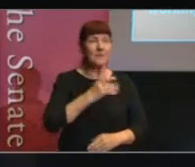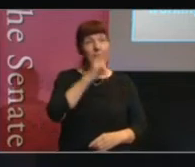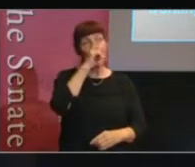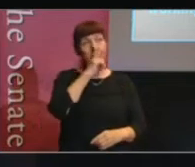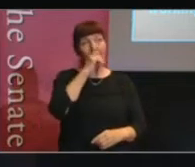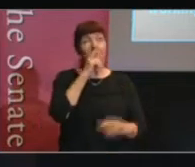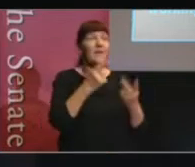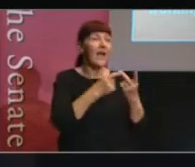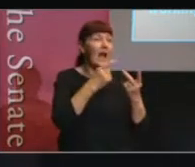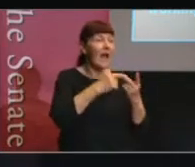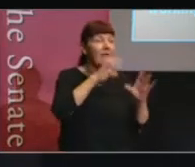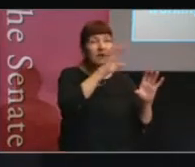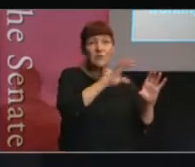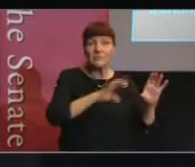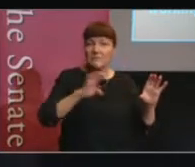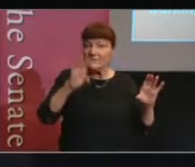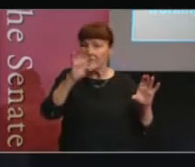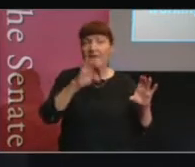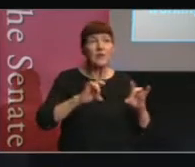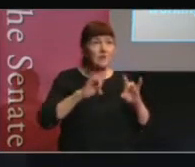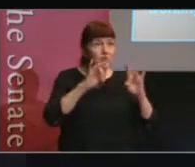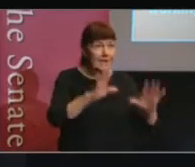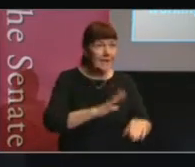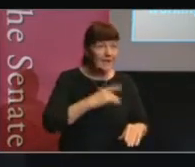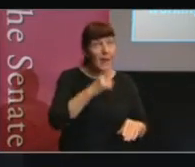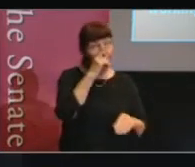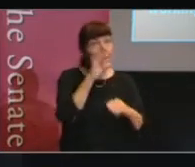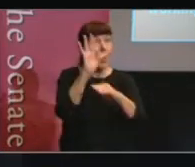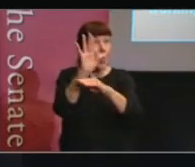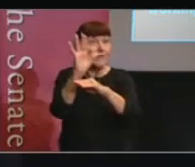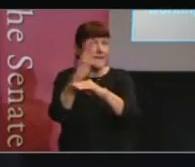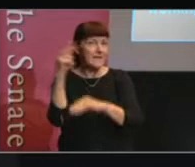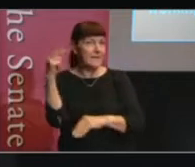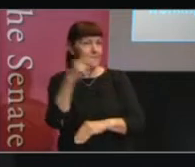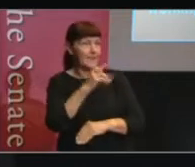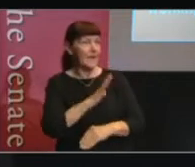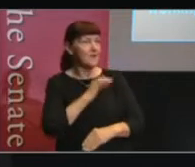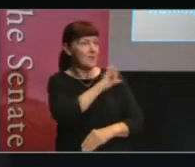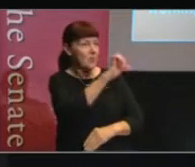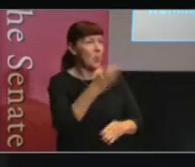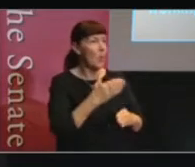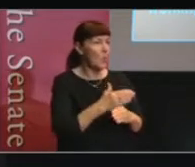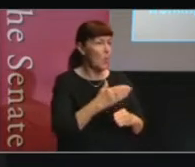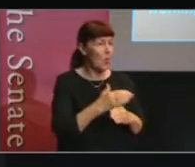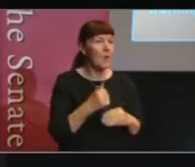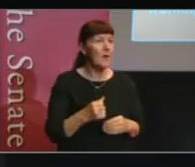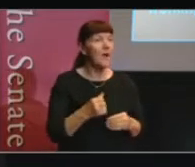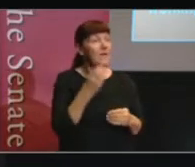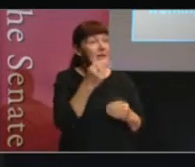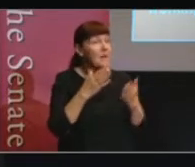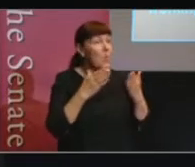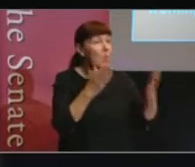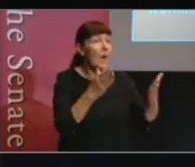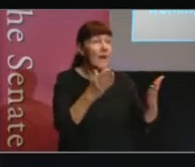other jurisdictions in Australia are interested. And people in the world are interested in what you're doing. And if there's ways you can think of